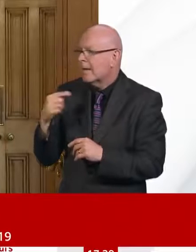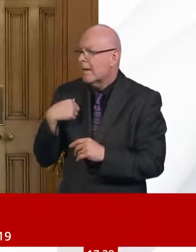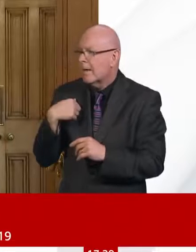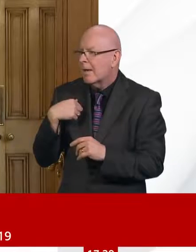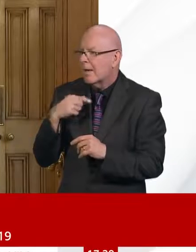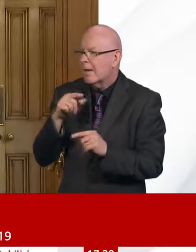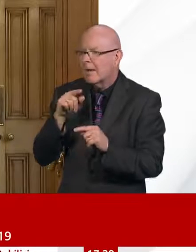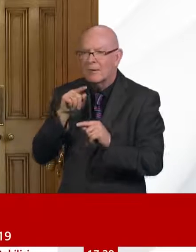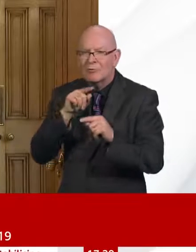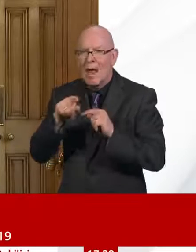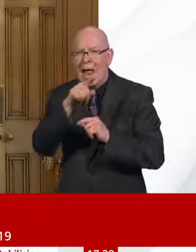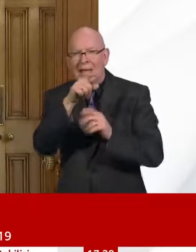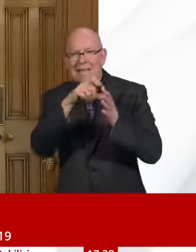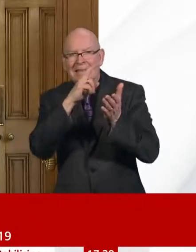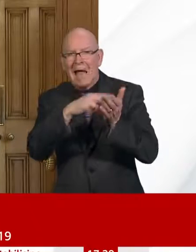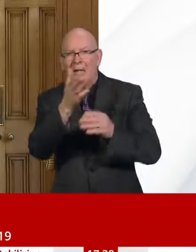Dan, you there?